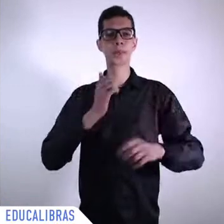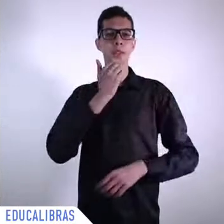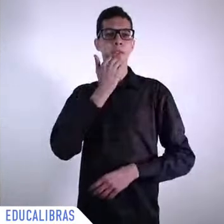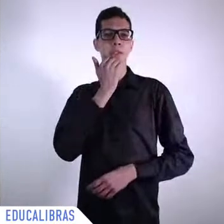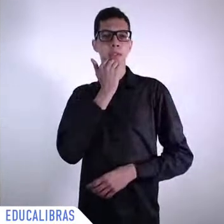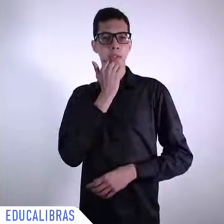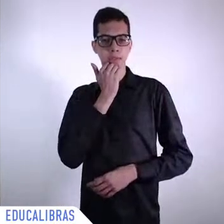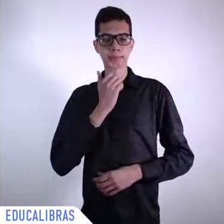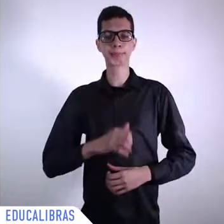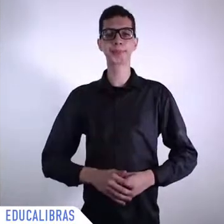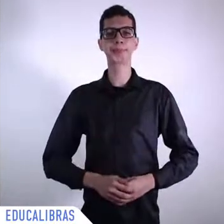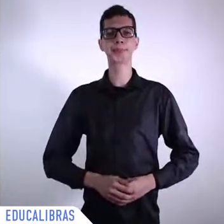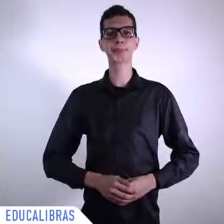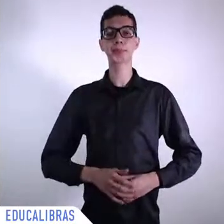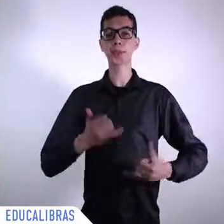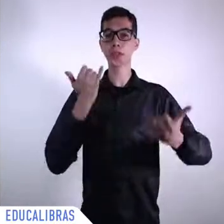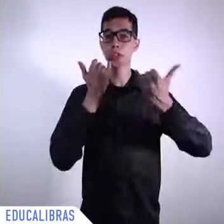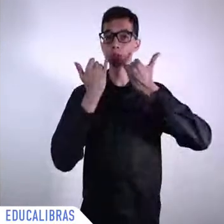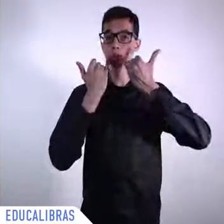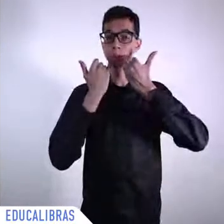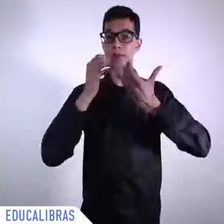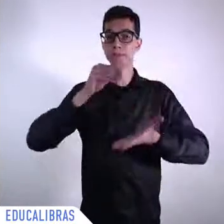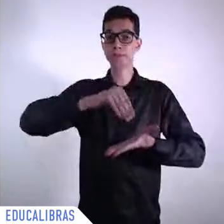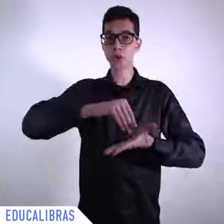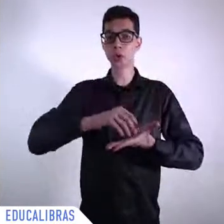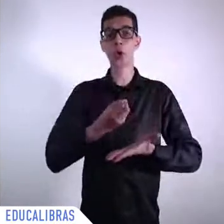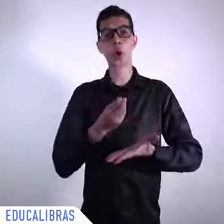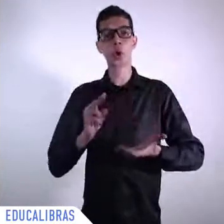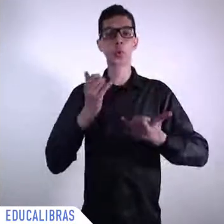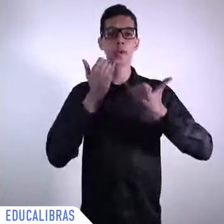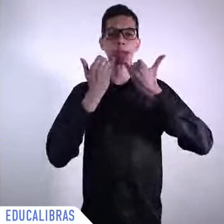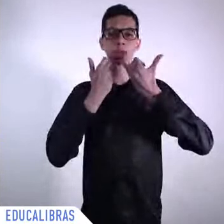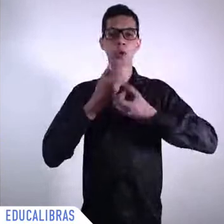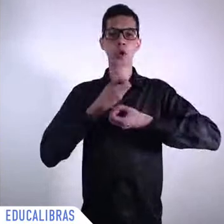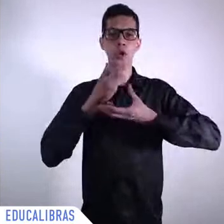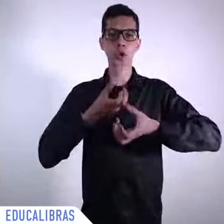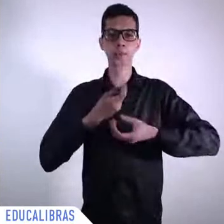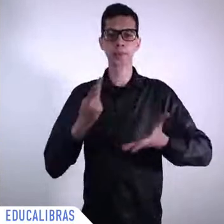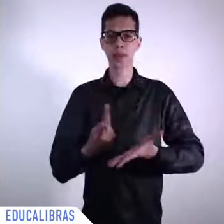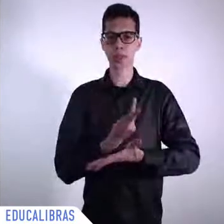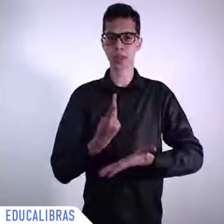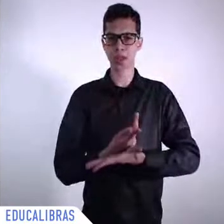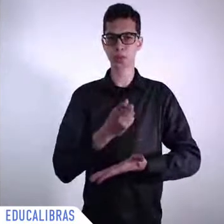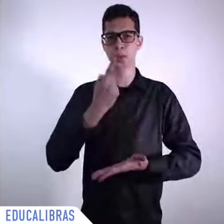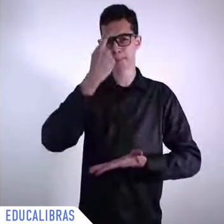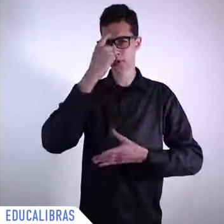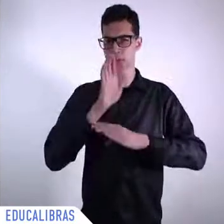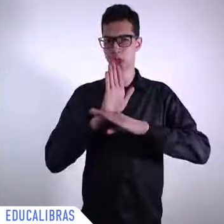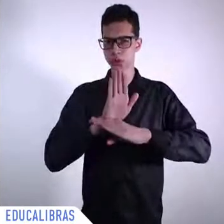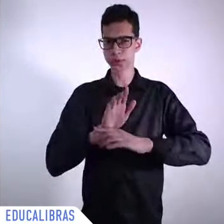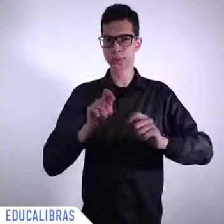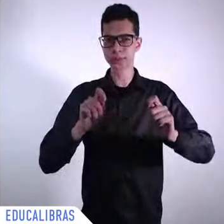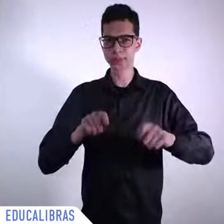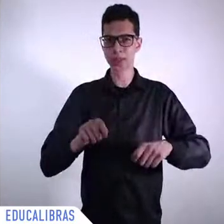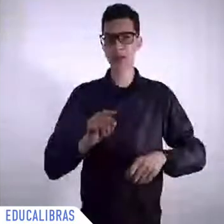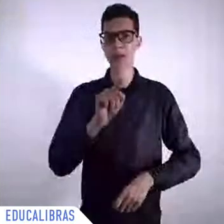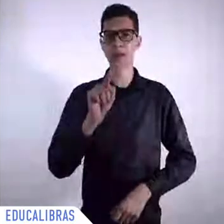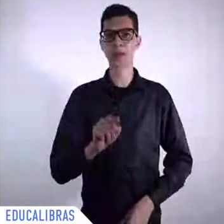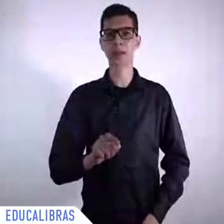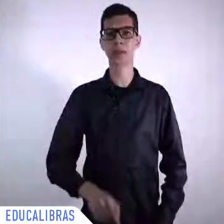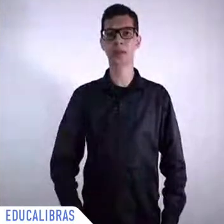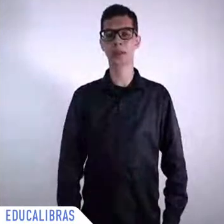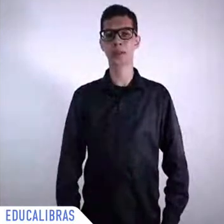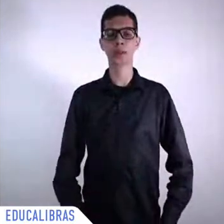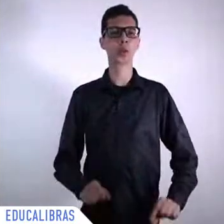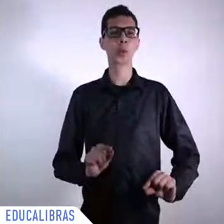can be effective to help people get well informed and trustful and a question for